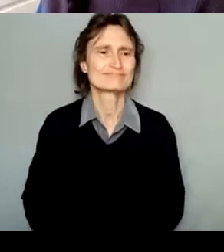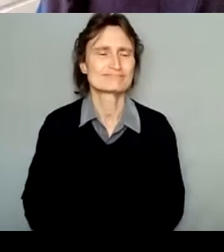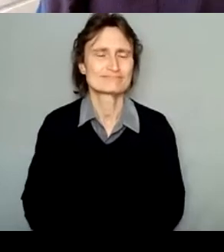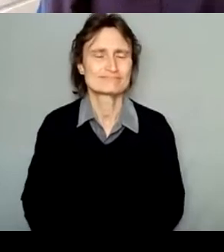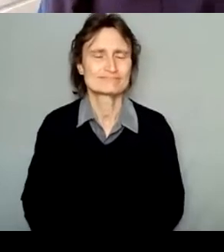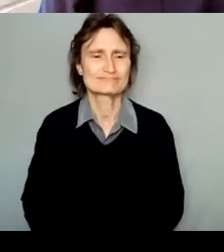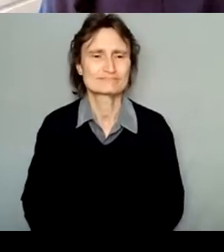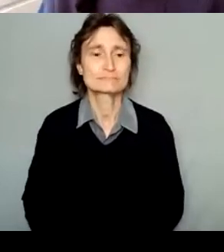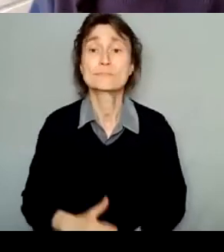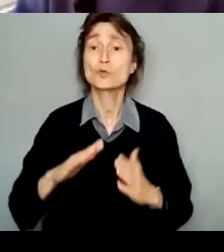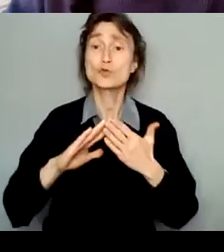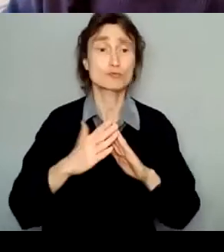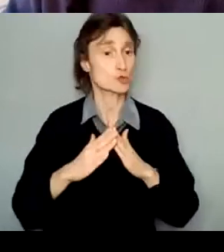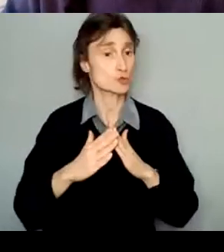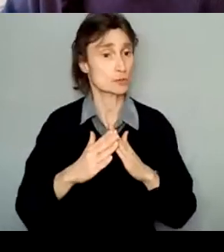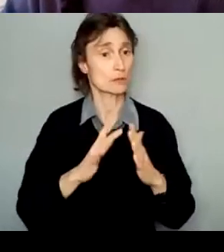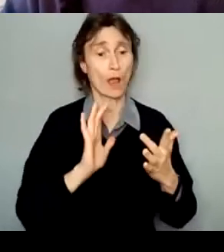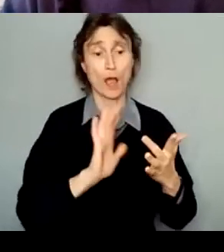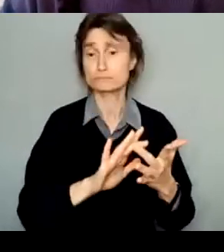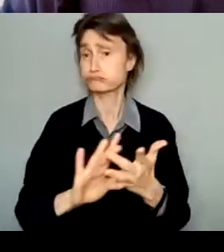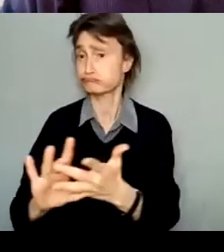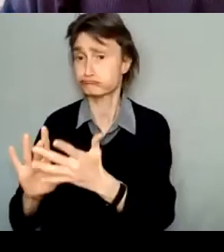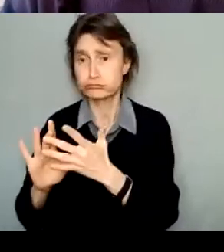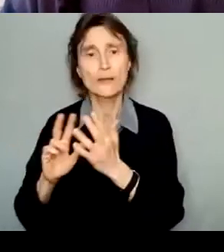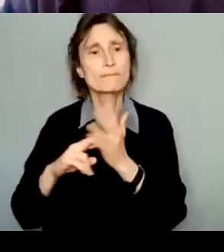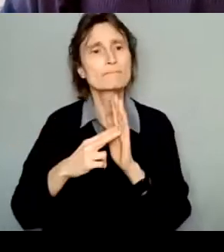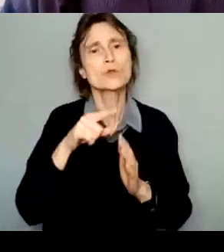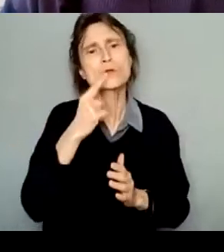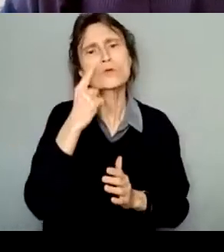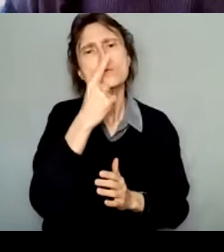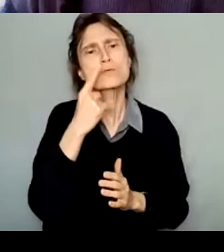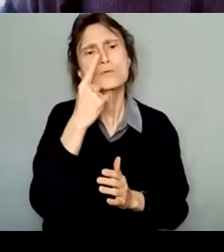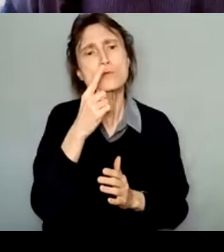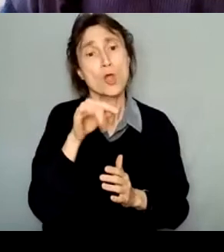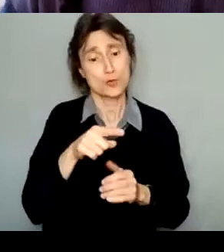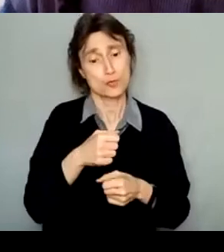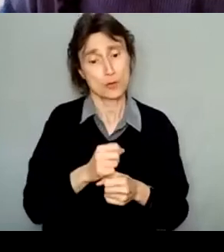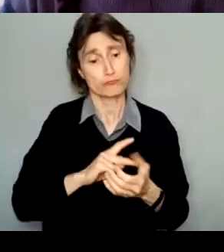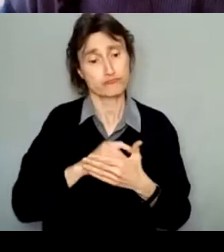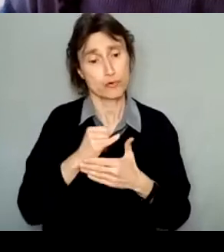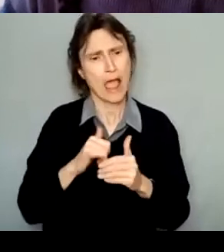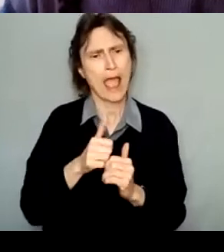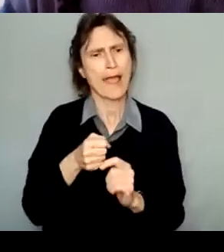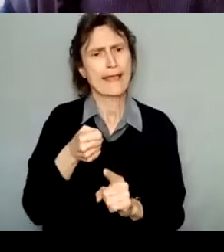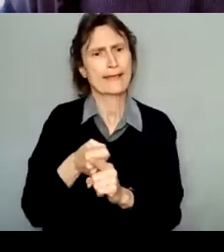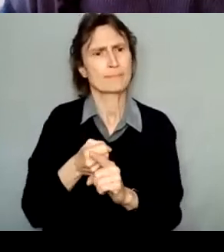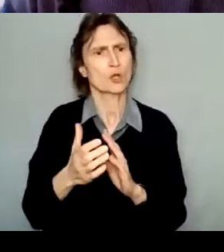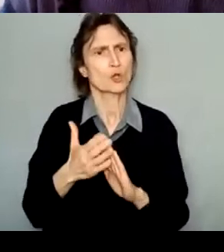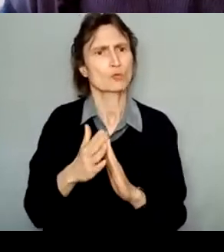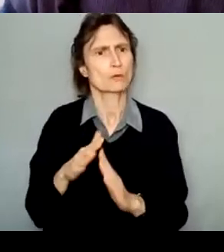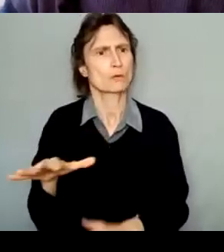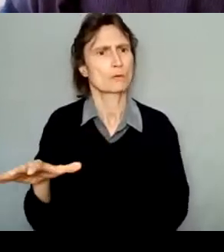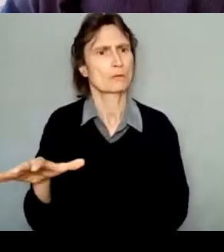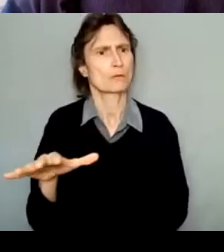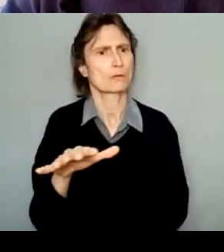Community Connection explores the impact on others during and after your project. This section is where you'll describe